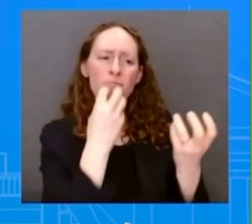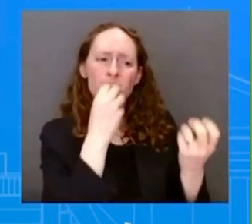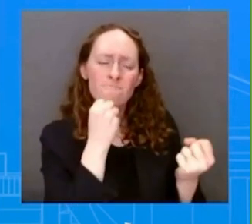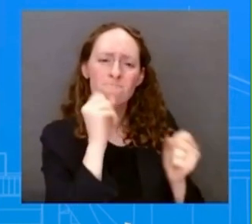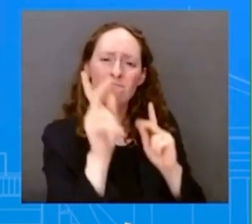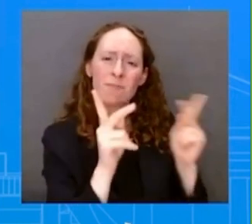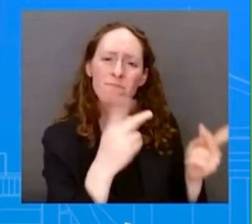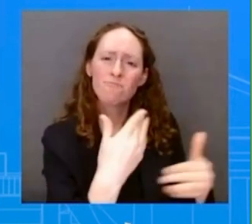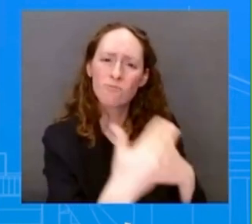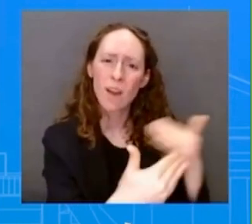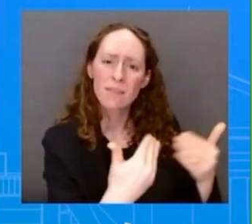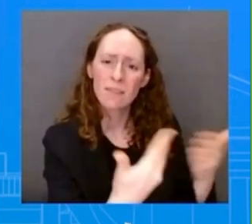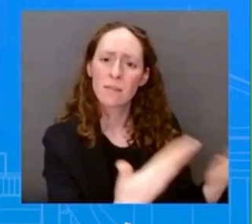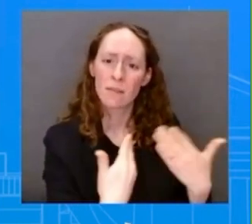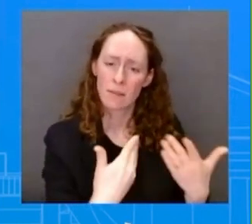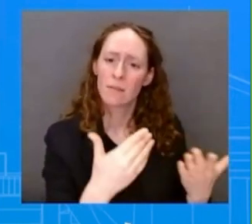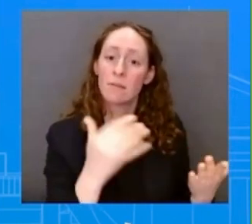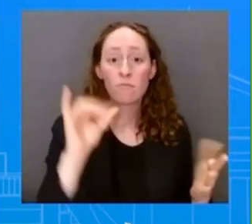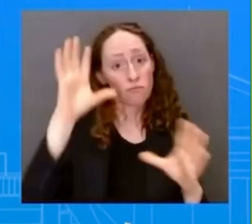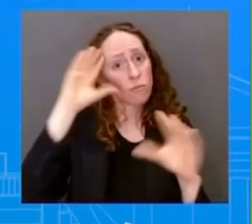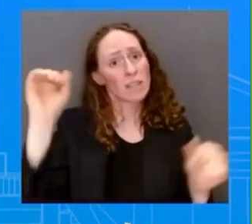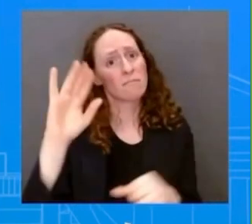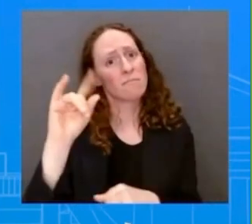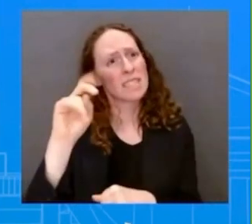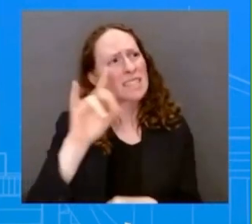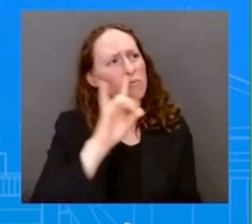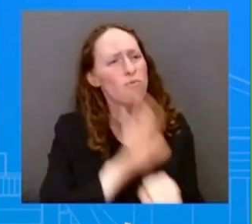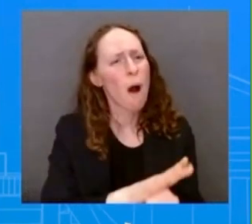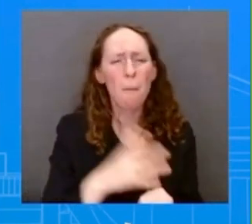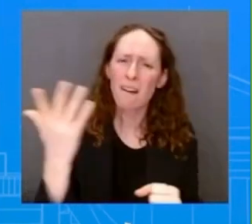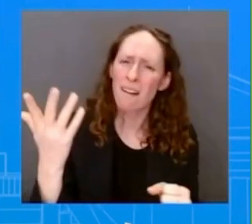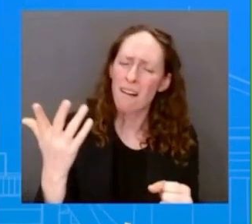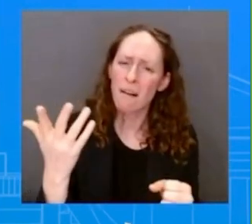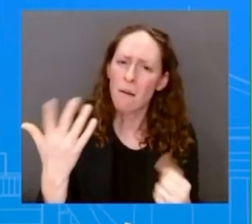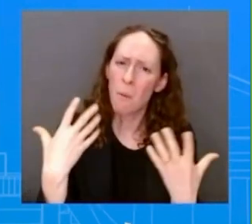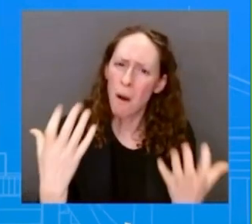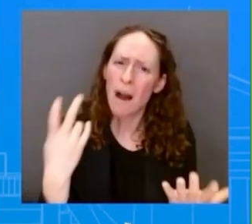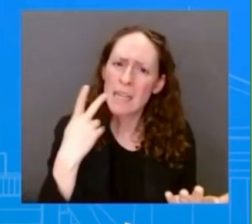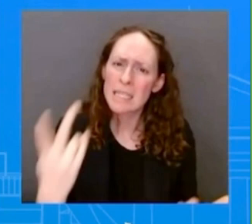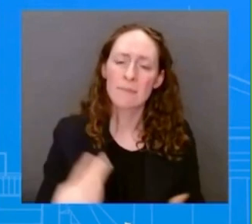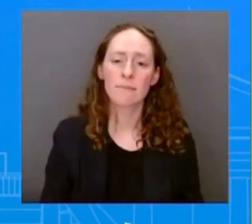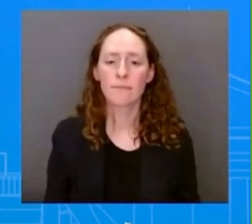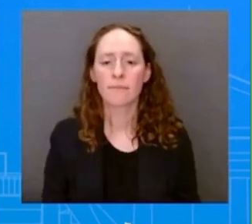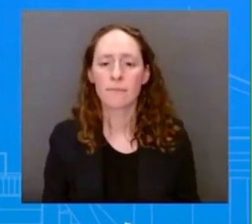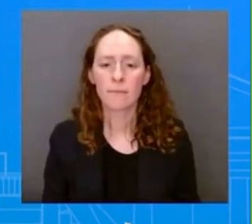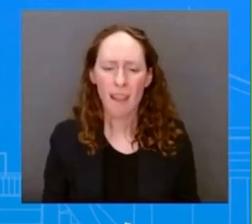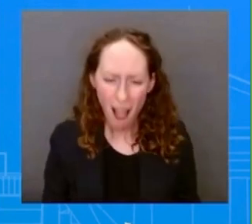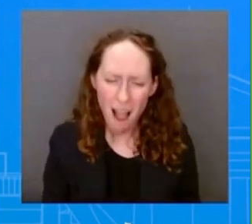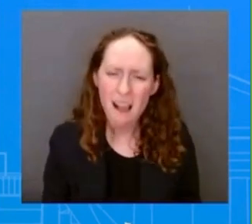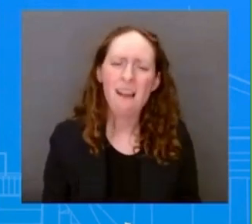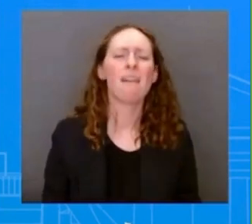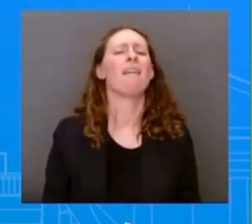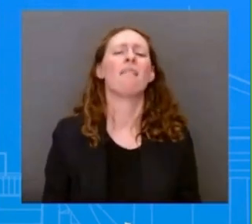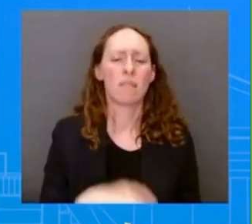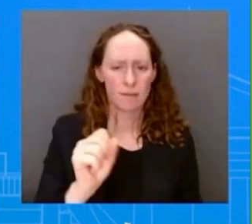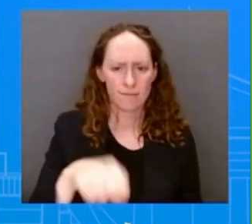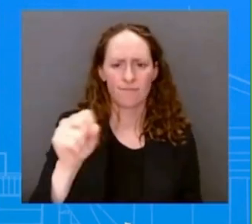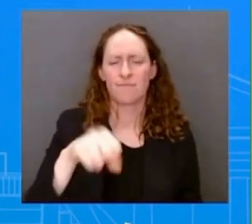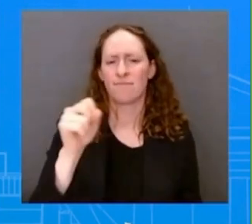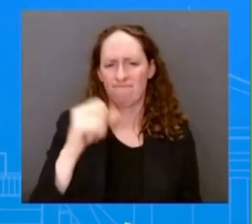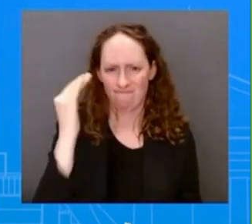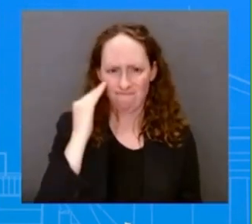tragic what happened to, to these individuals. And a lot of grieving families here as a result of that. And